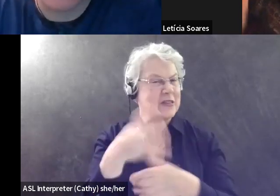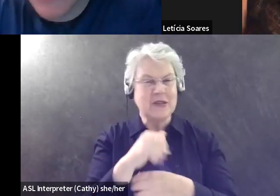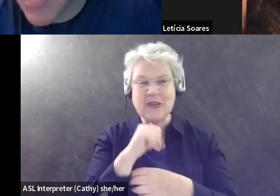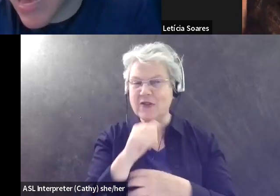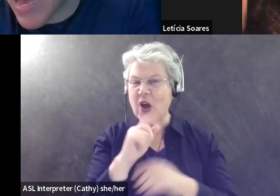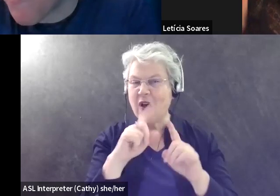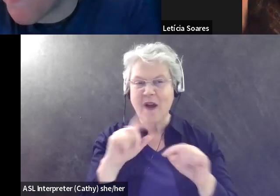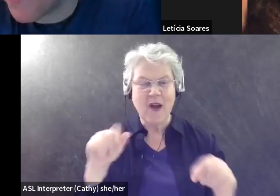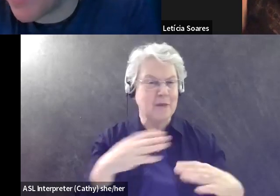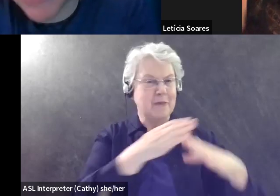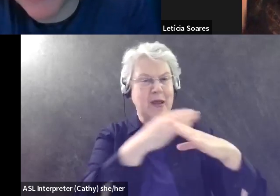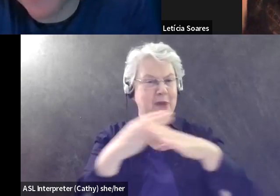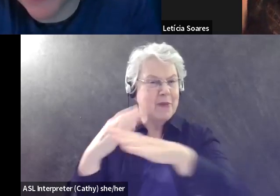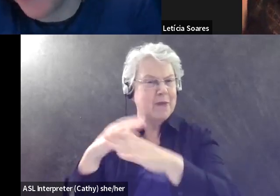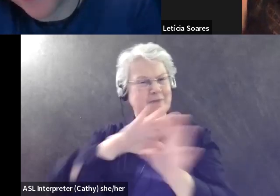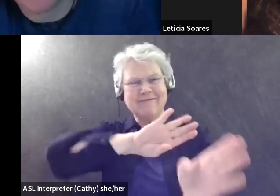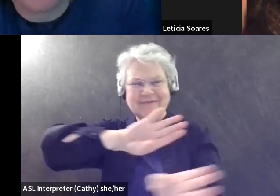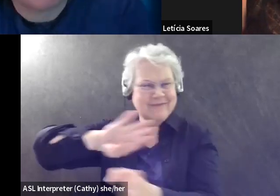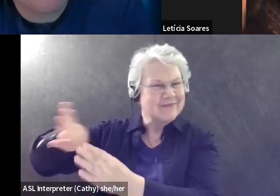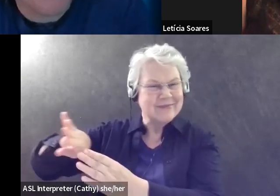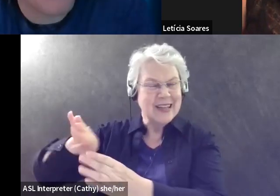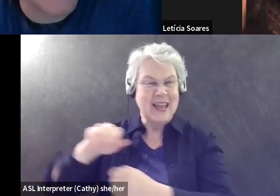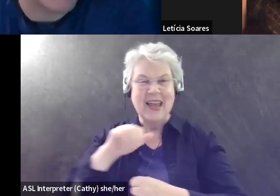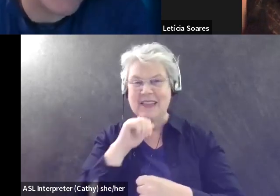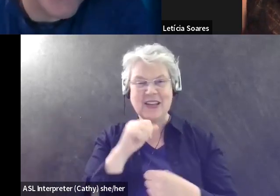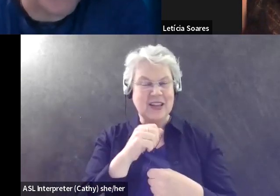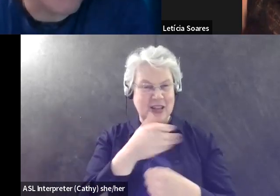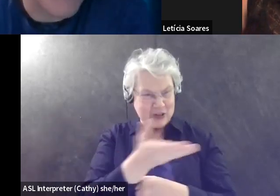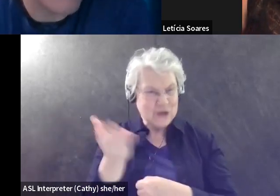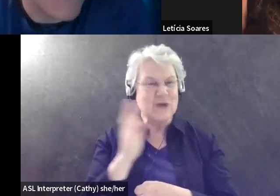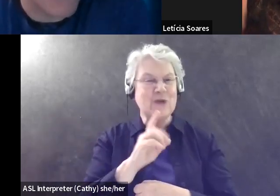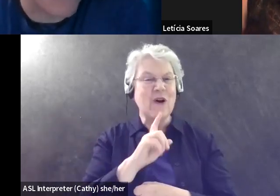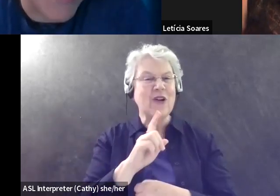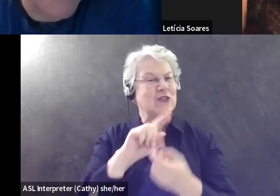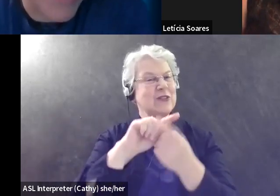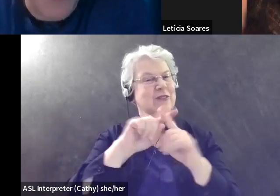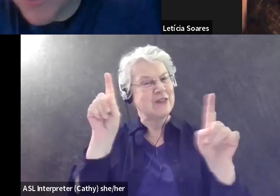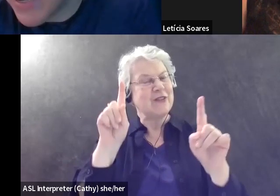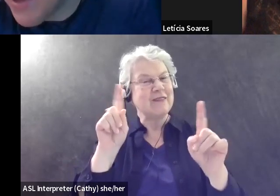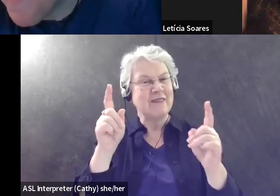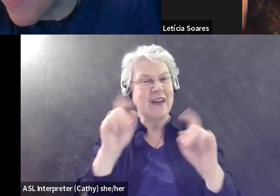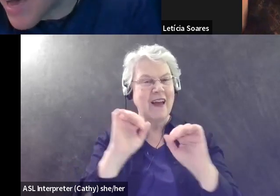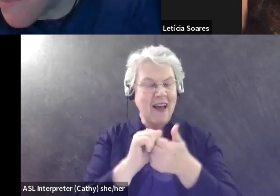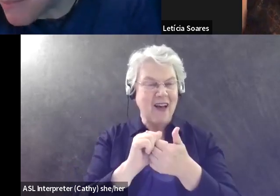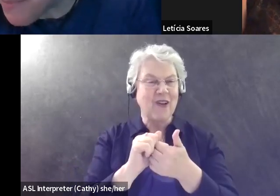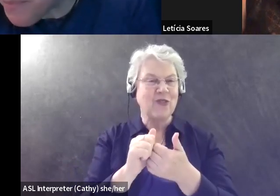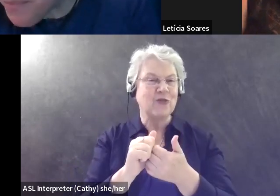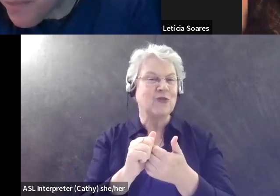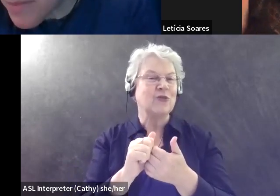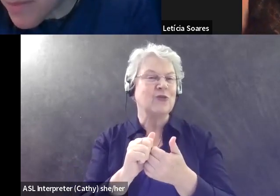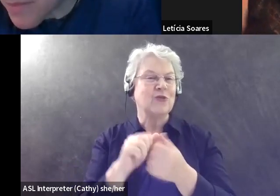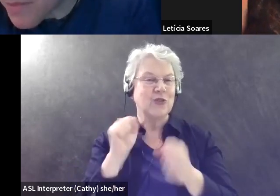different things. Yeah. Um, that doesn't make you not a birder. They're just a tool that is helpful for some people. Yeah.